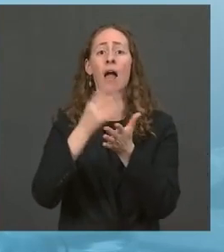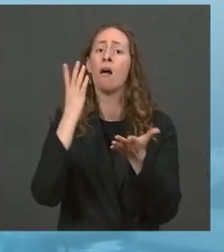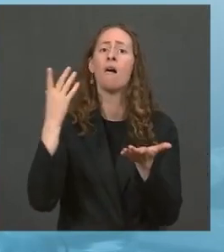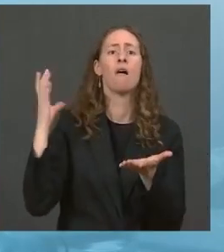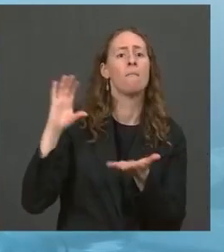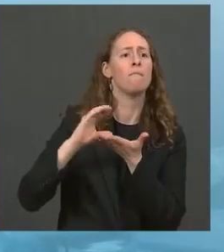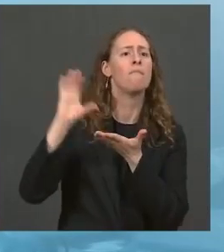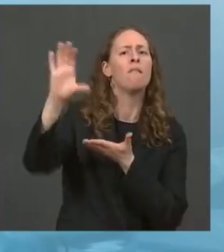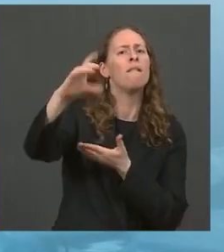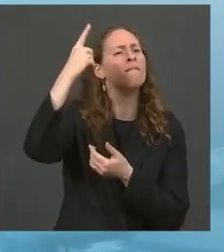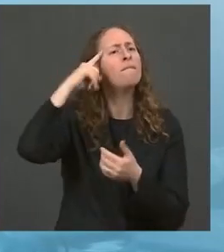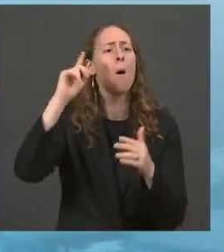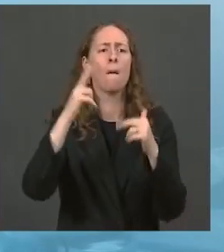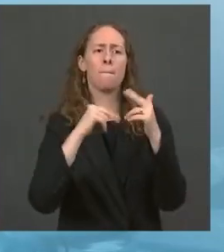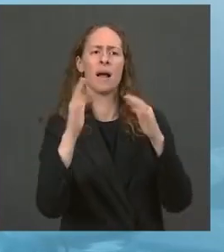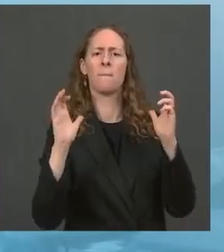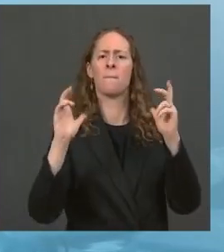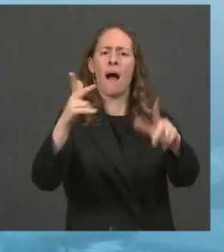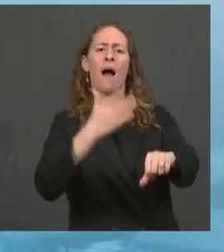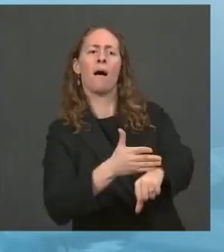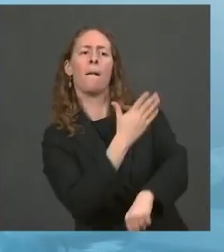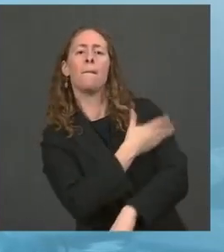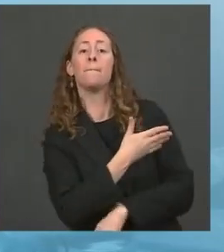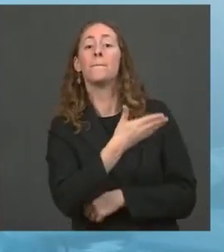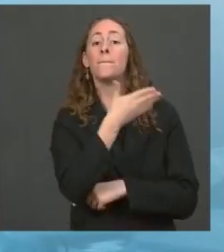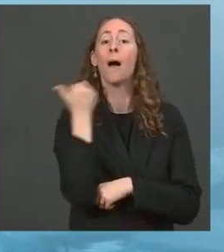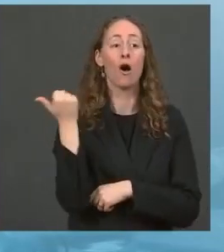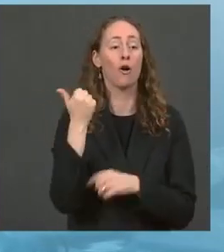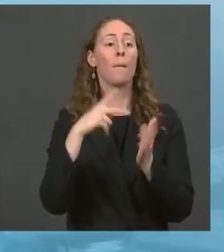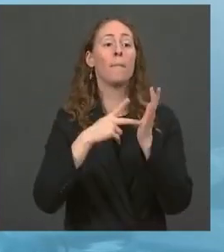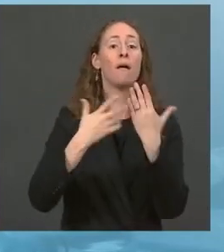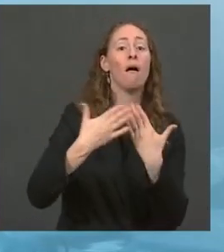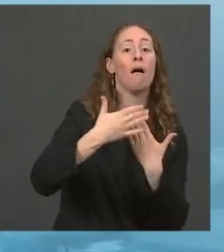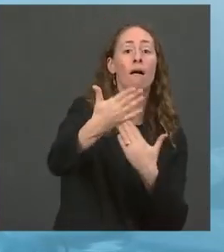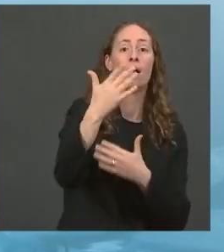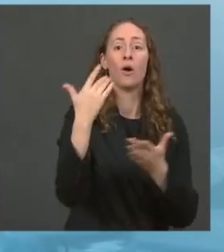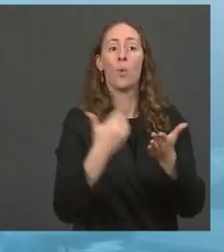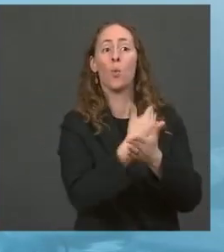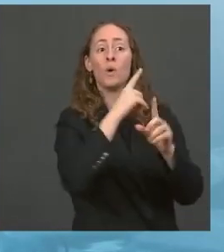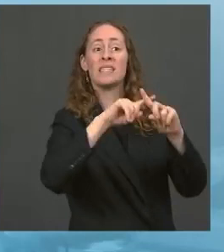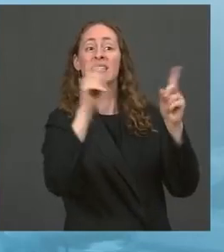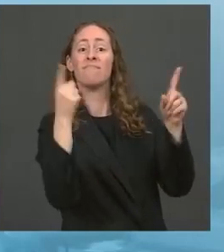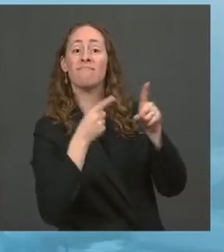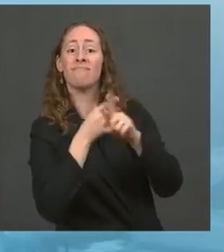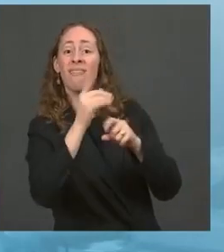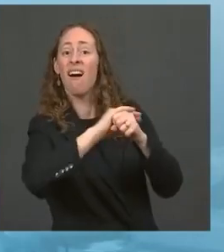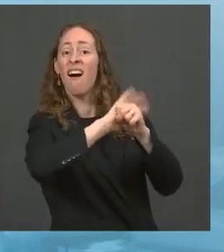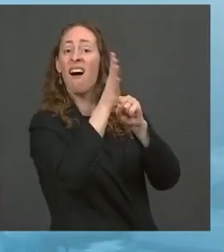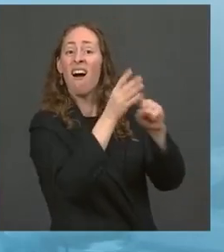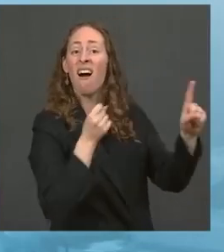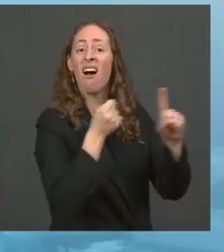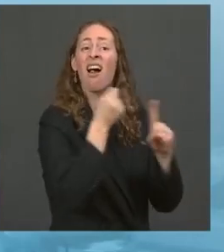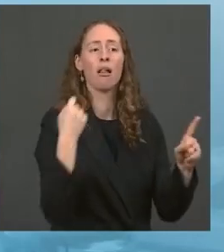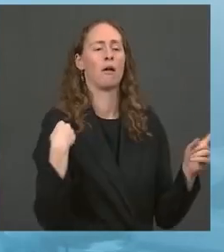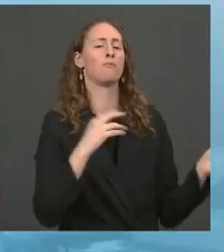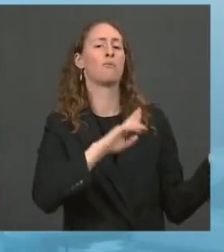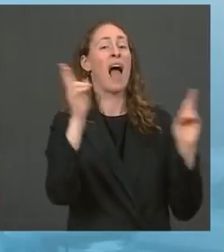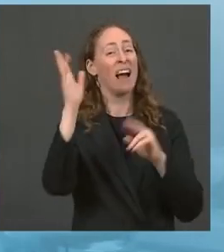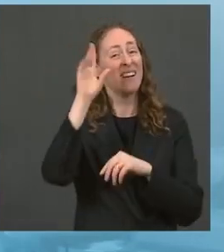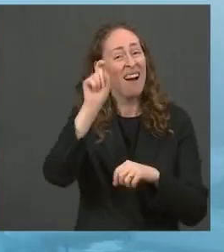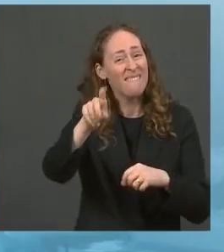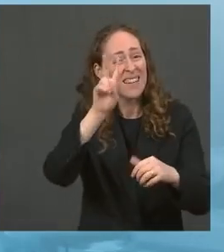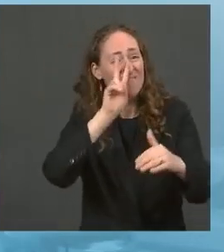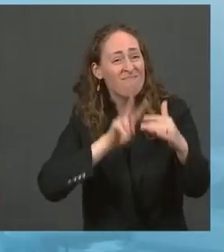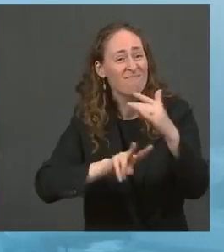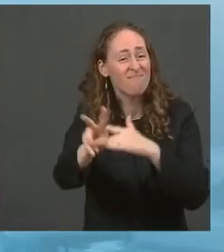state to prepare for the next pandemic, because there will be a next time. We all know that. Vice President Harris will be speaking